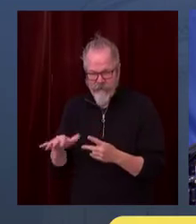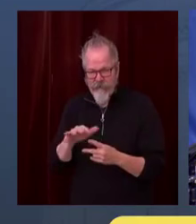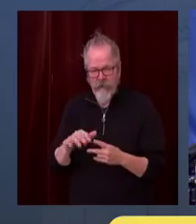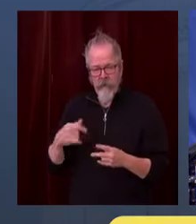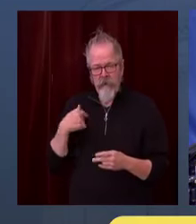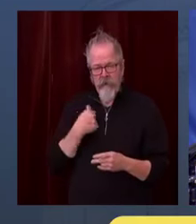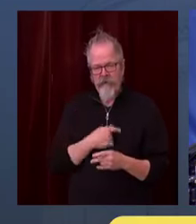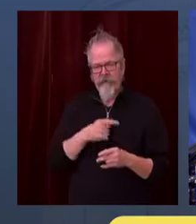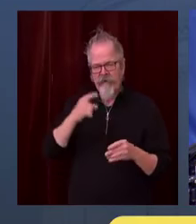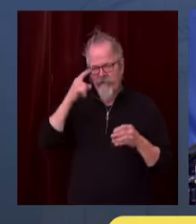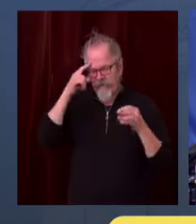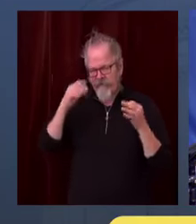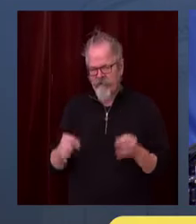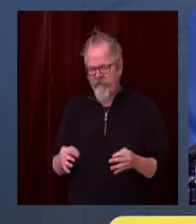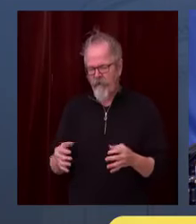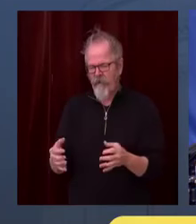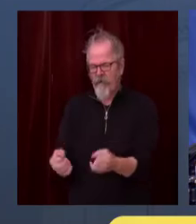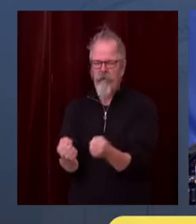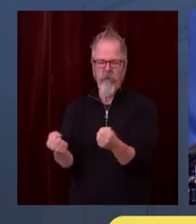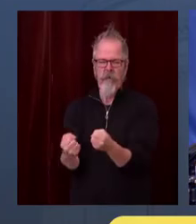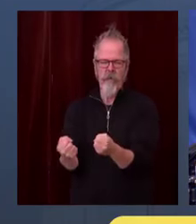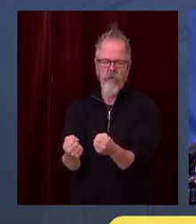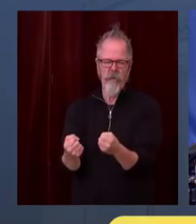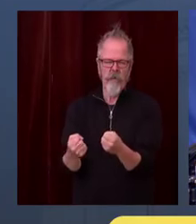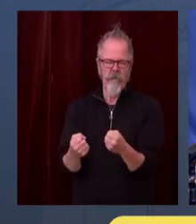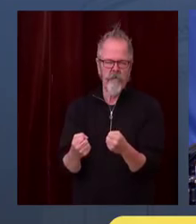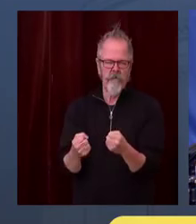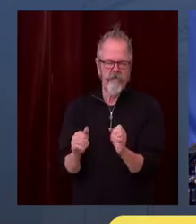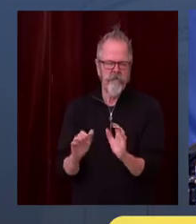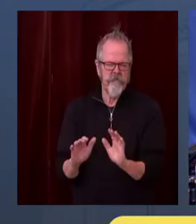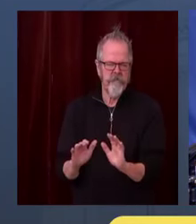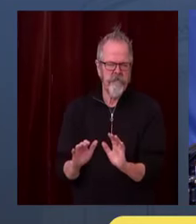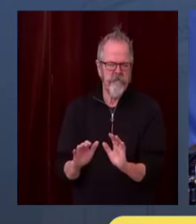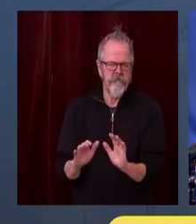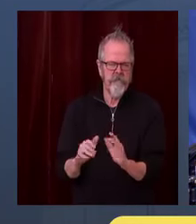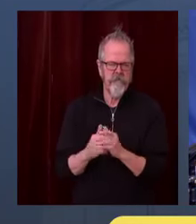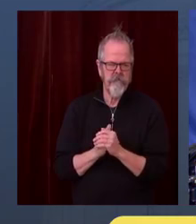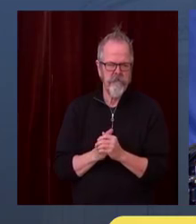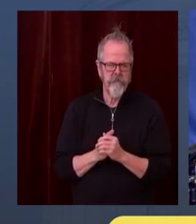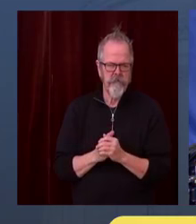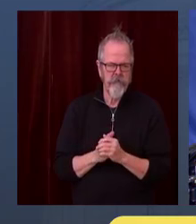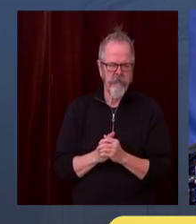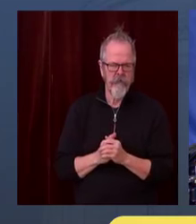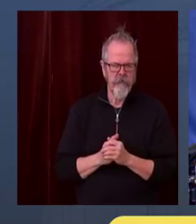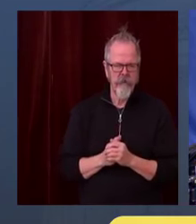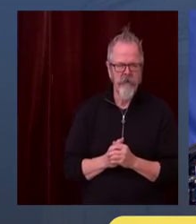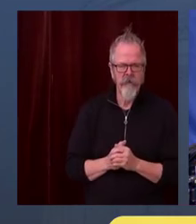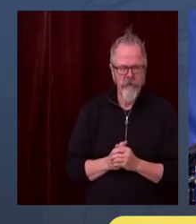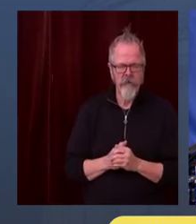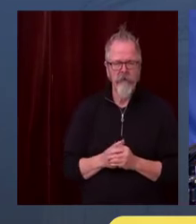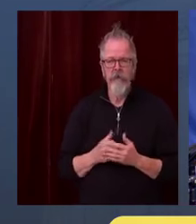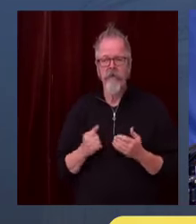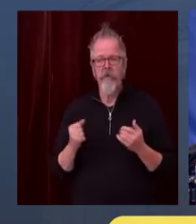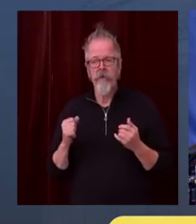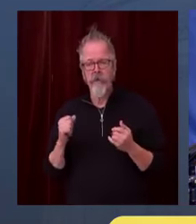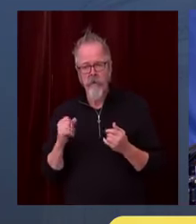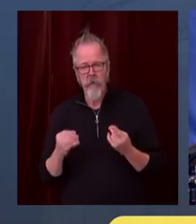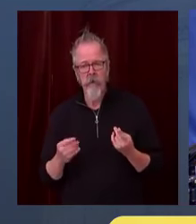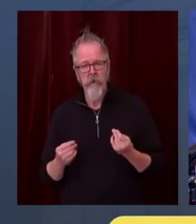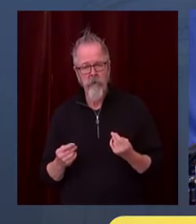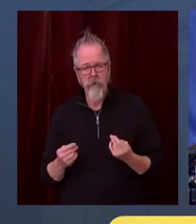thought by addressing the businesses where you, by necessity, you had